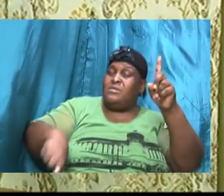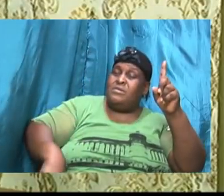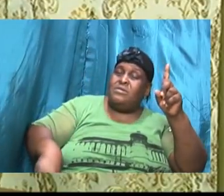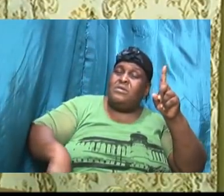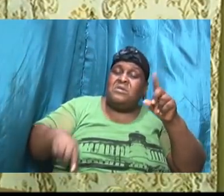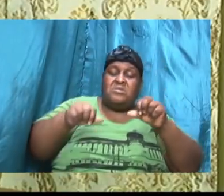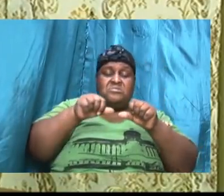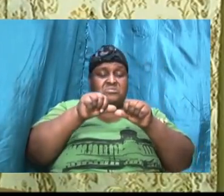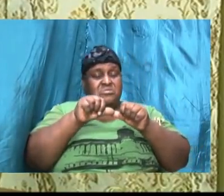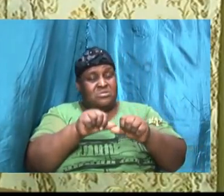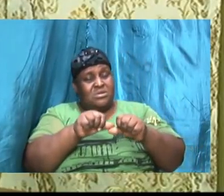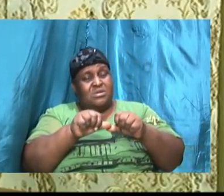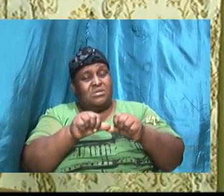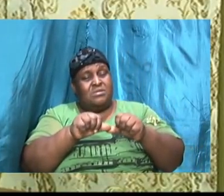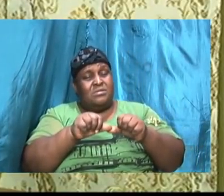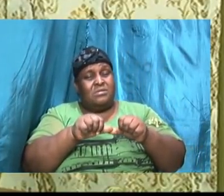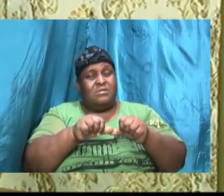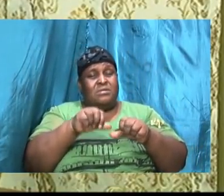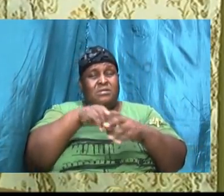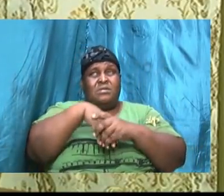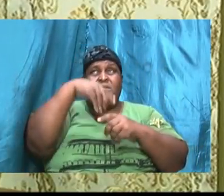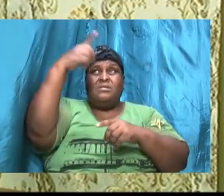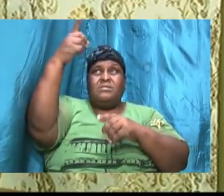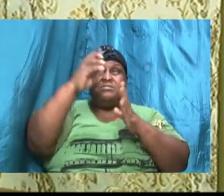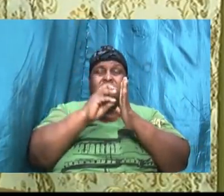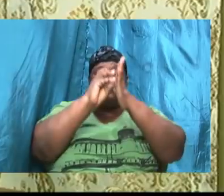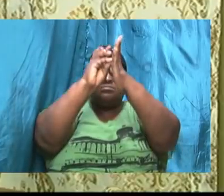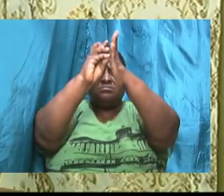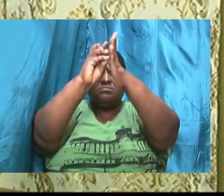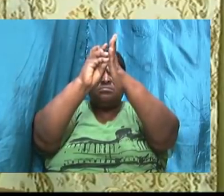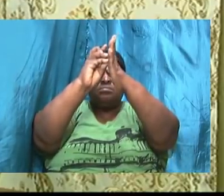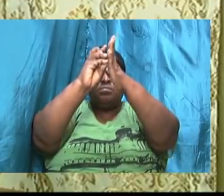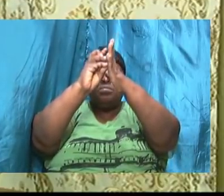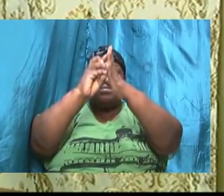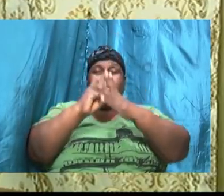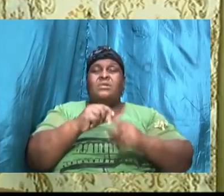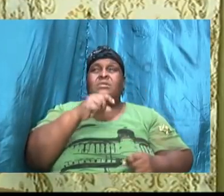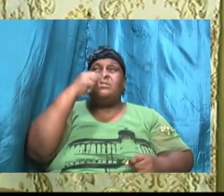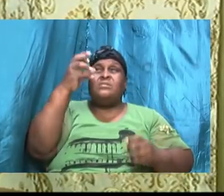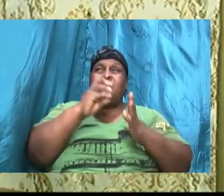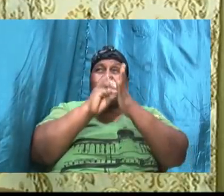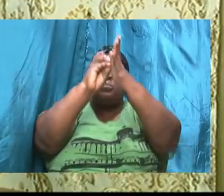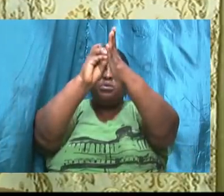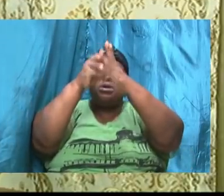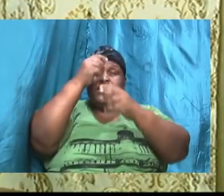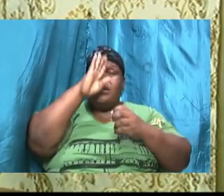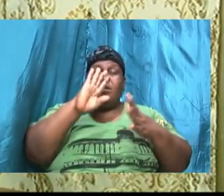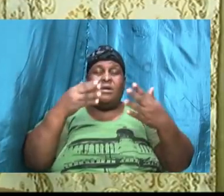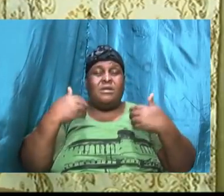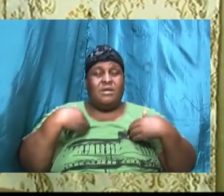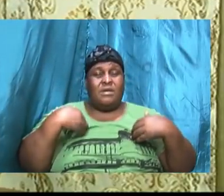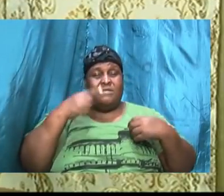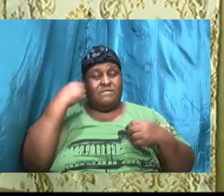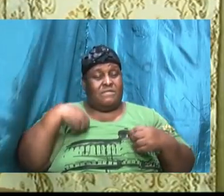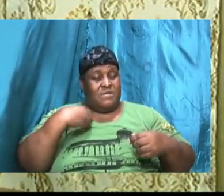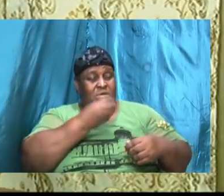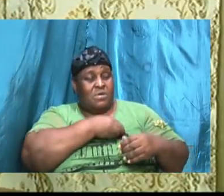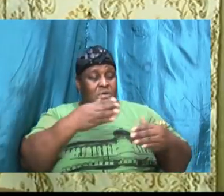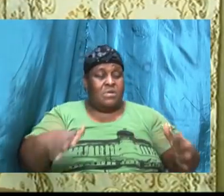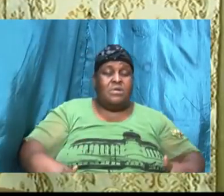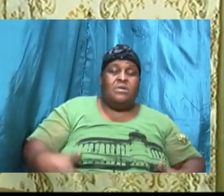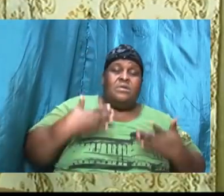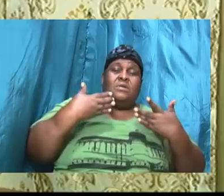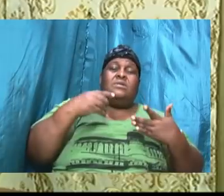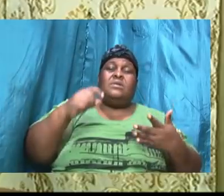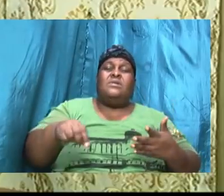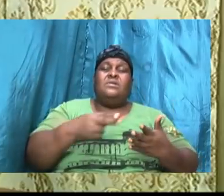abide in His will the will that He has for our life then this holy